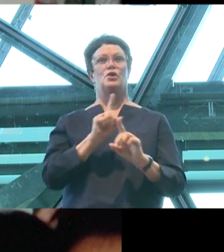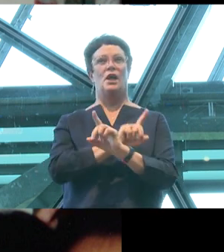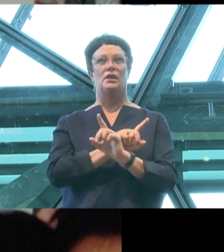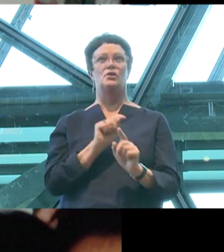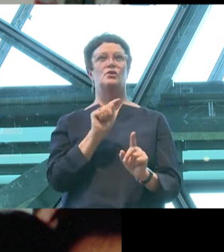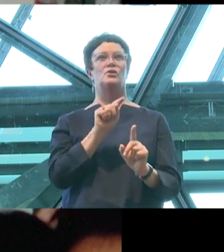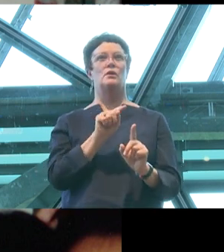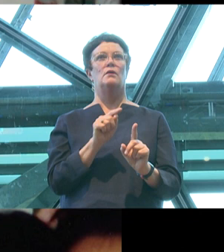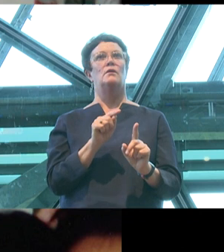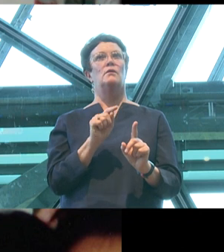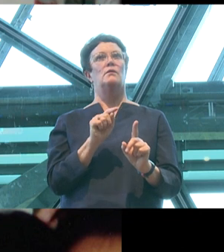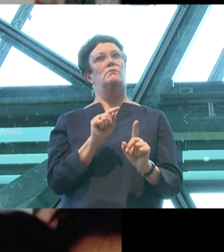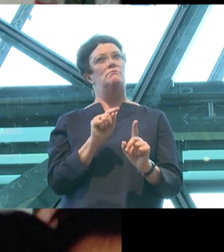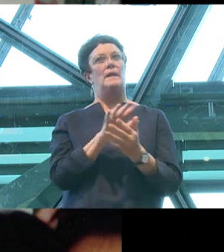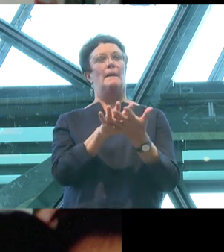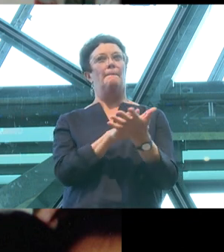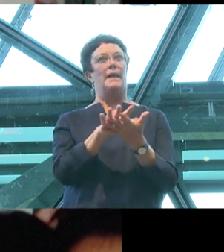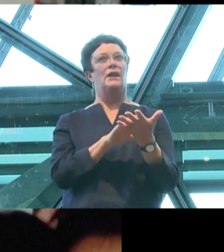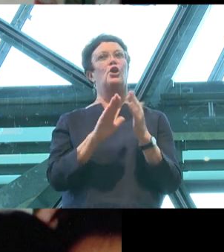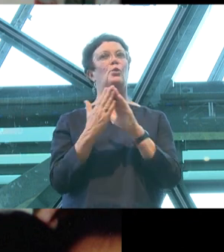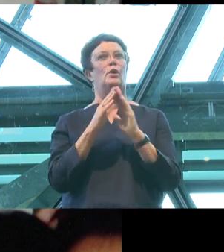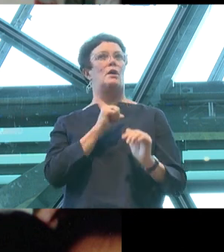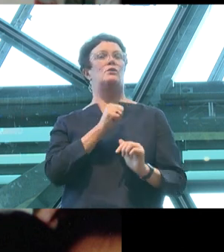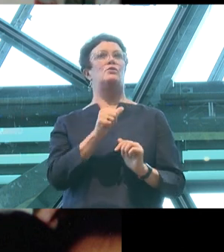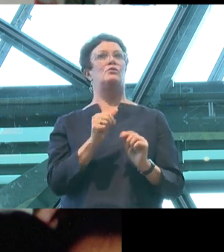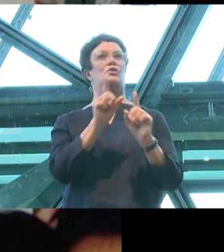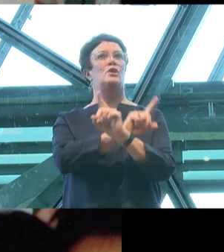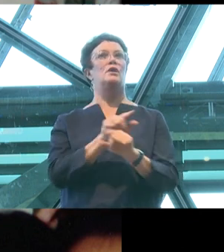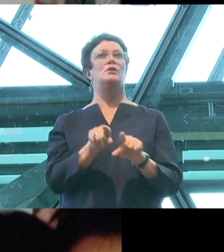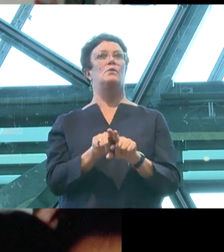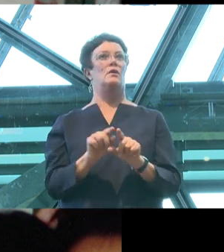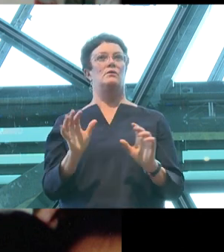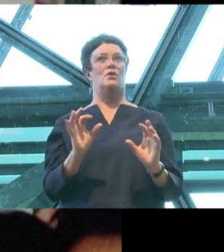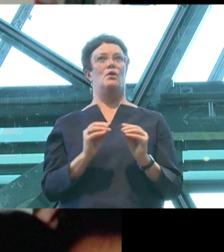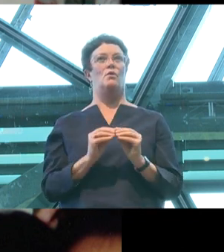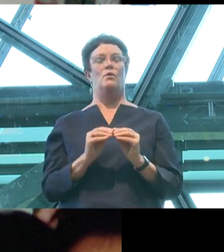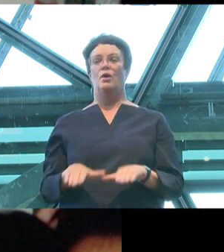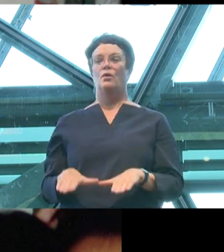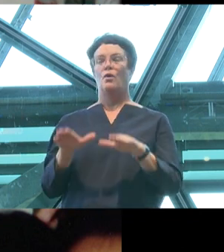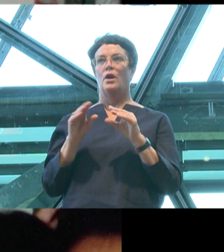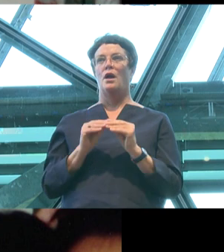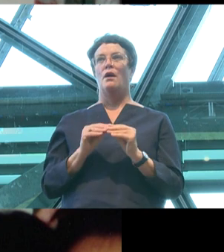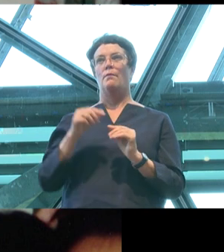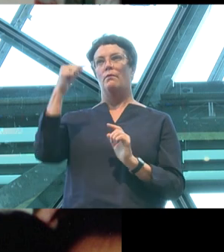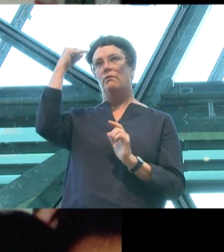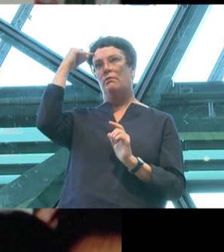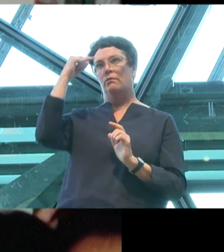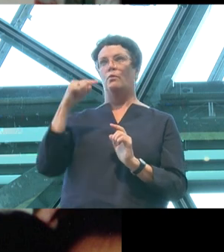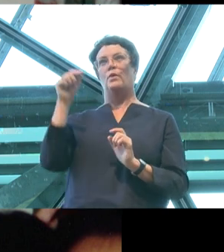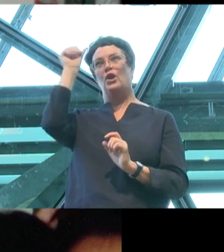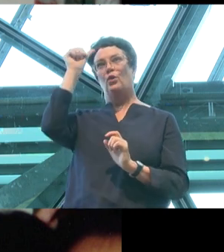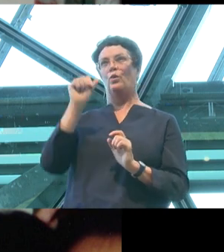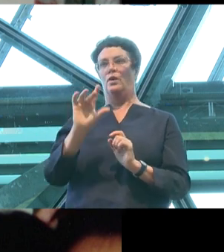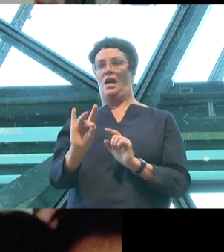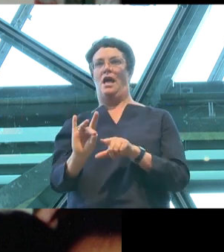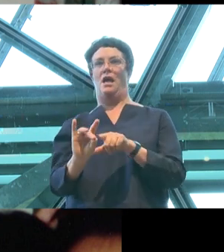necessarily mean that community sentiments do too. Growing up, all knew that gay, all we knew about gay was how